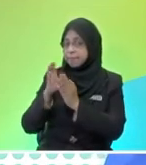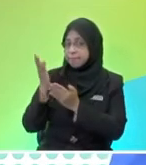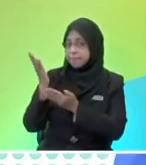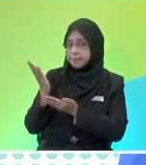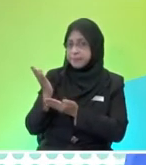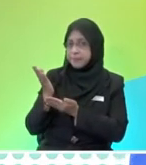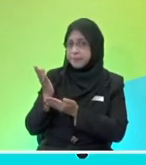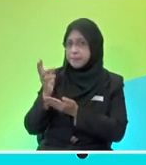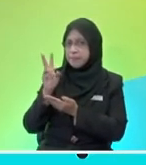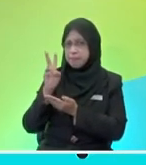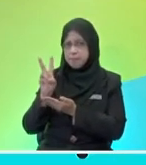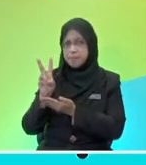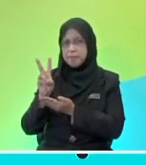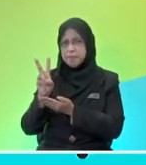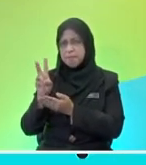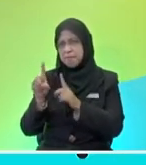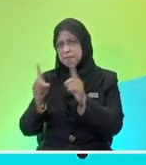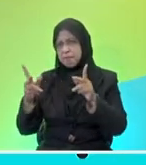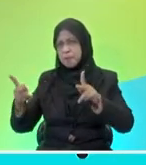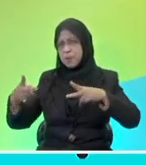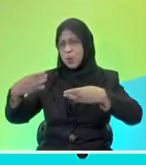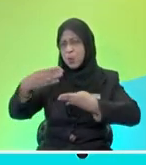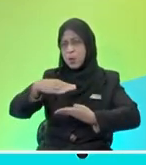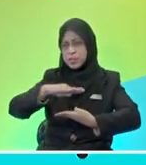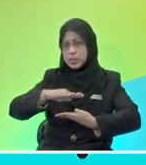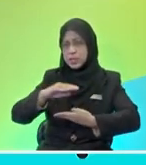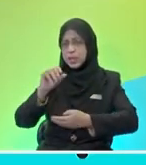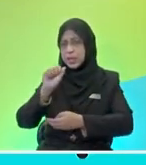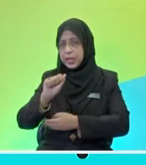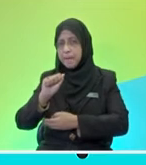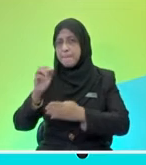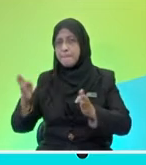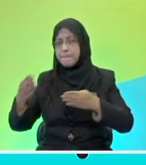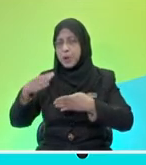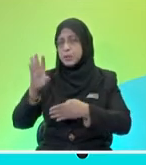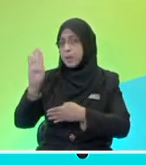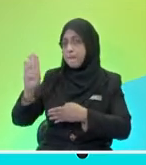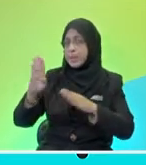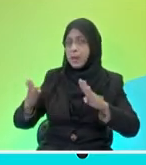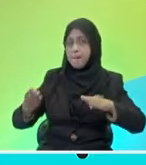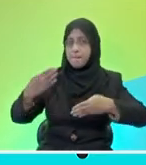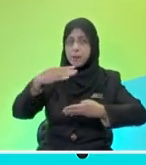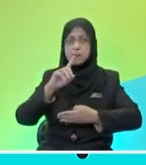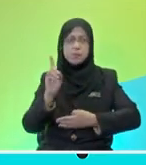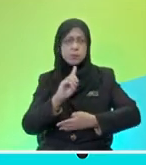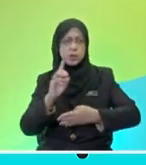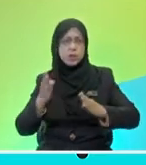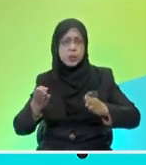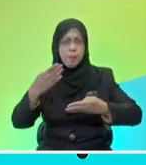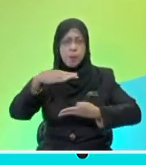you have two, uh, different boxes here. One is A, one is B. Can't you tell me which box